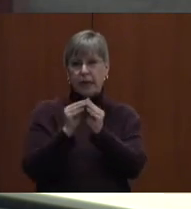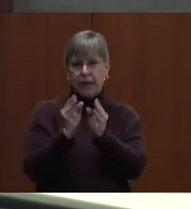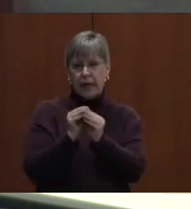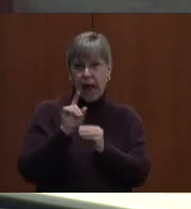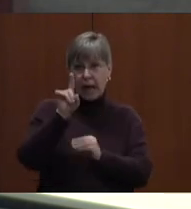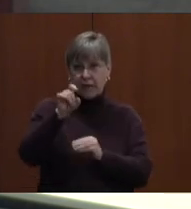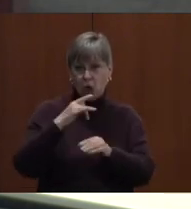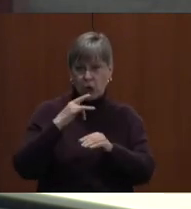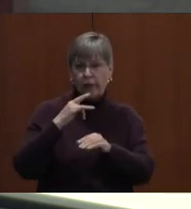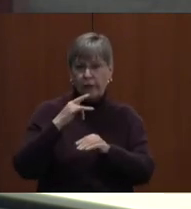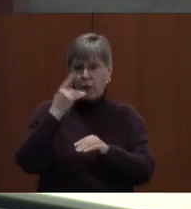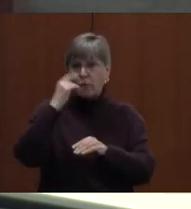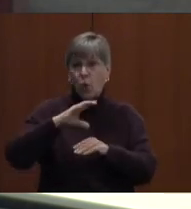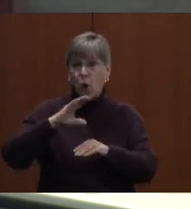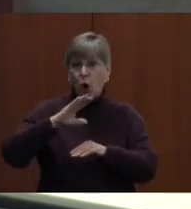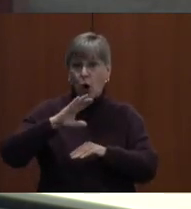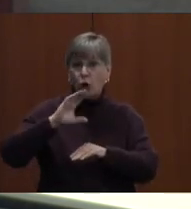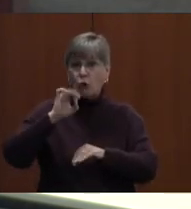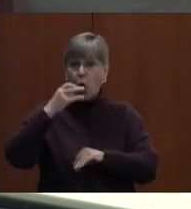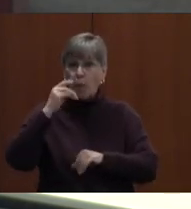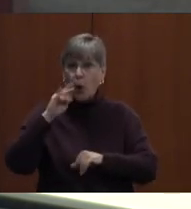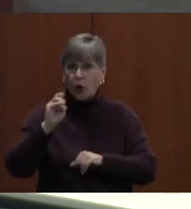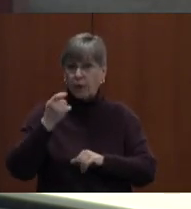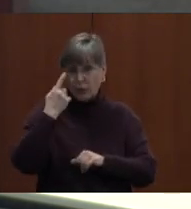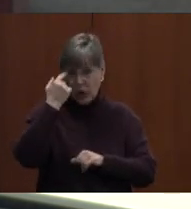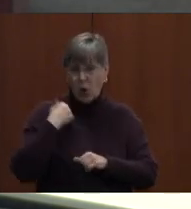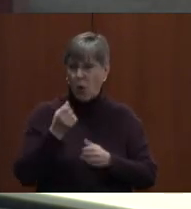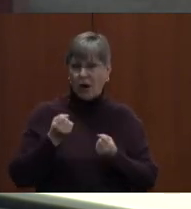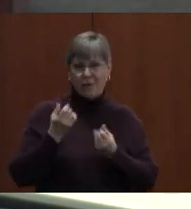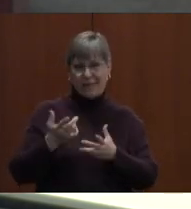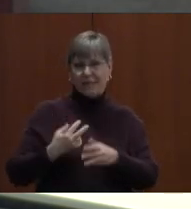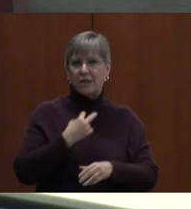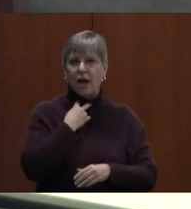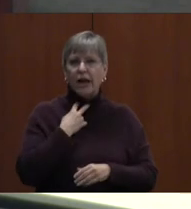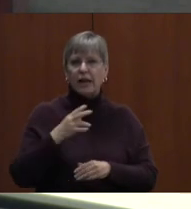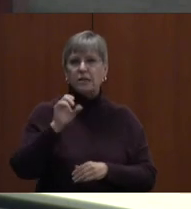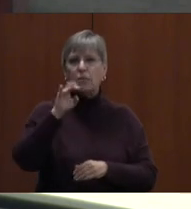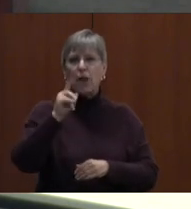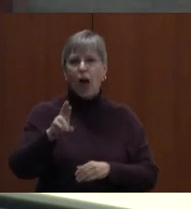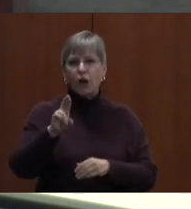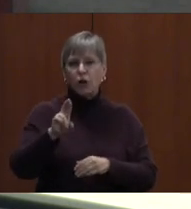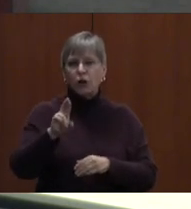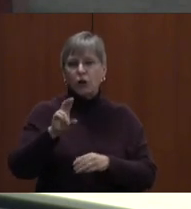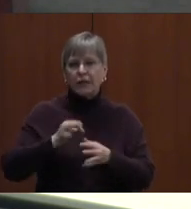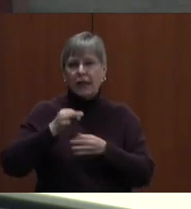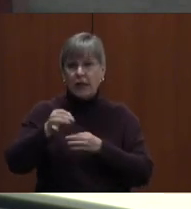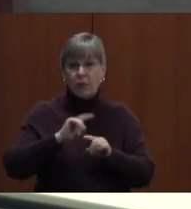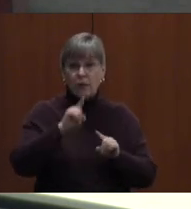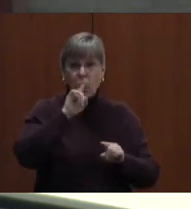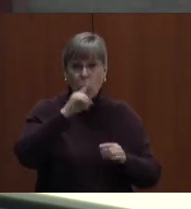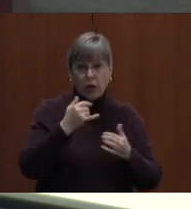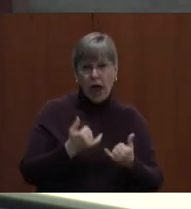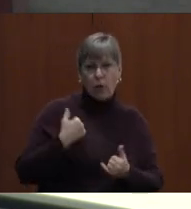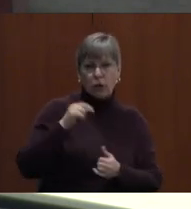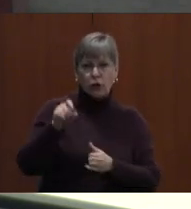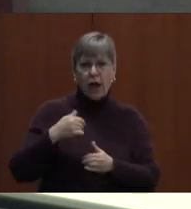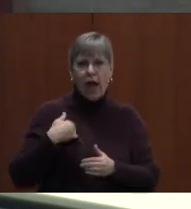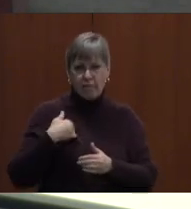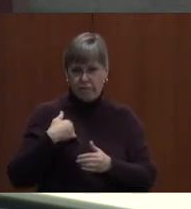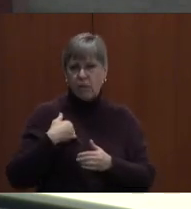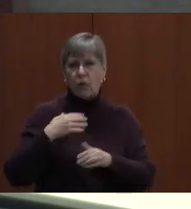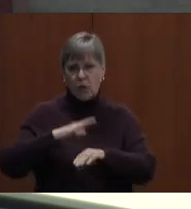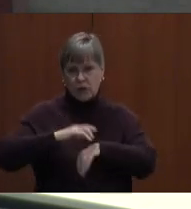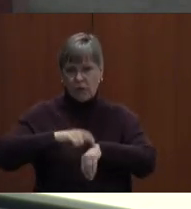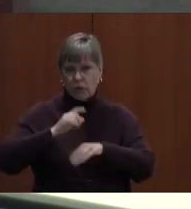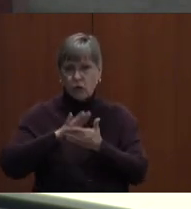early because we want to make sure that we're not caught in any supplier delays. So we don't really need them until July. But if we order them now, we'll make sure that we can avoid those delays. Got